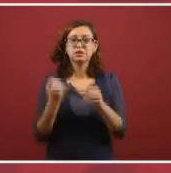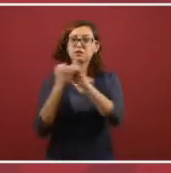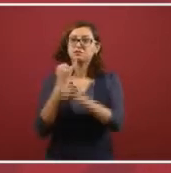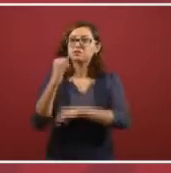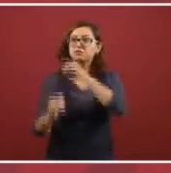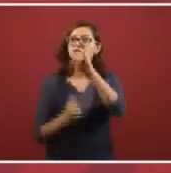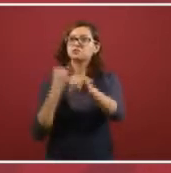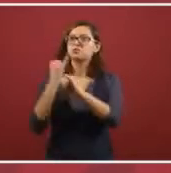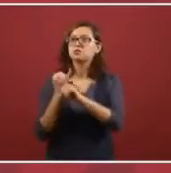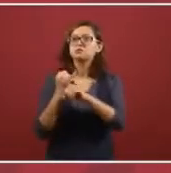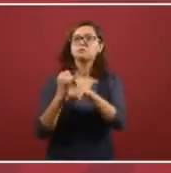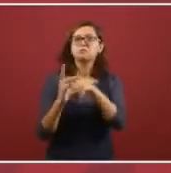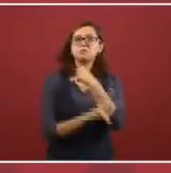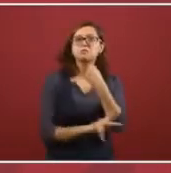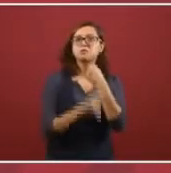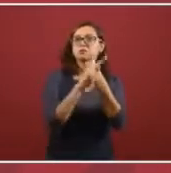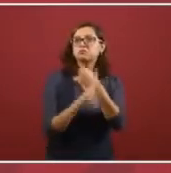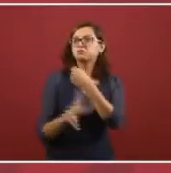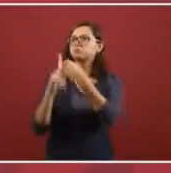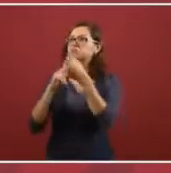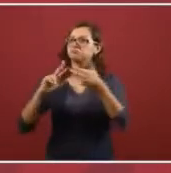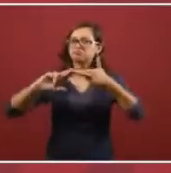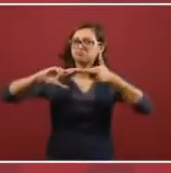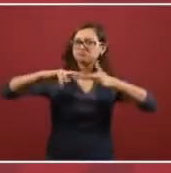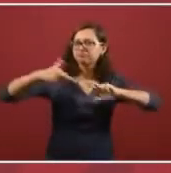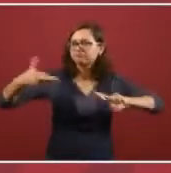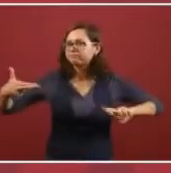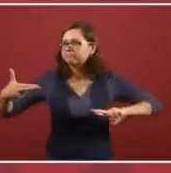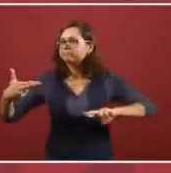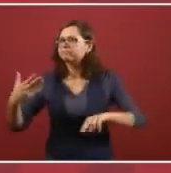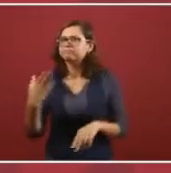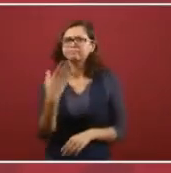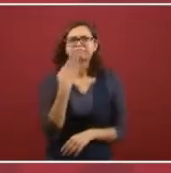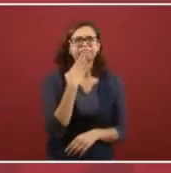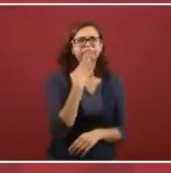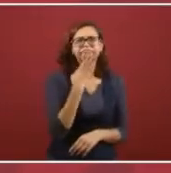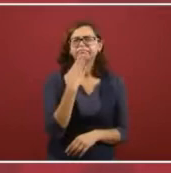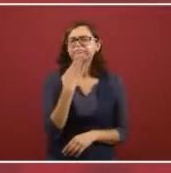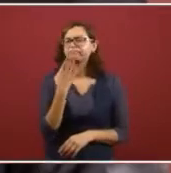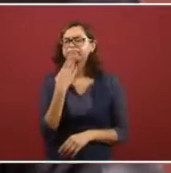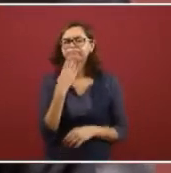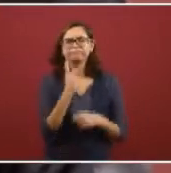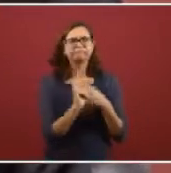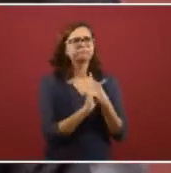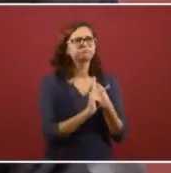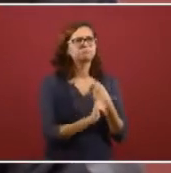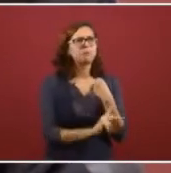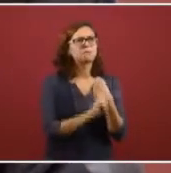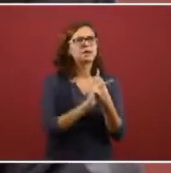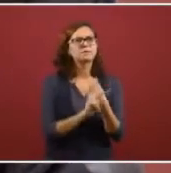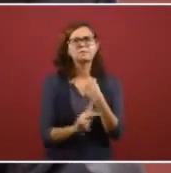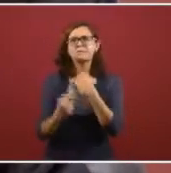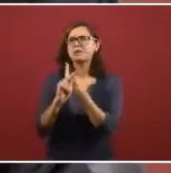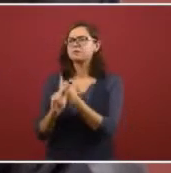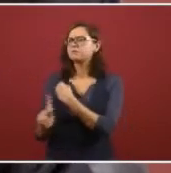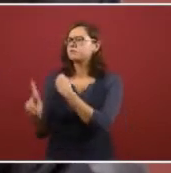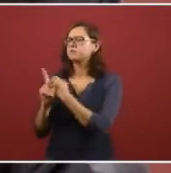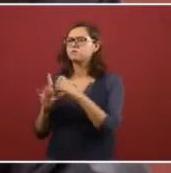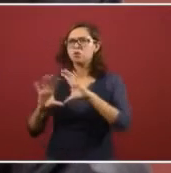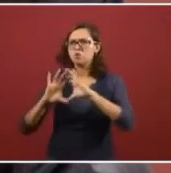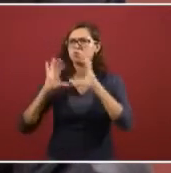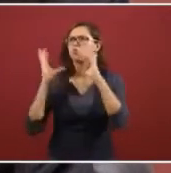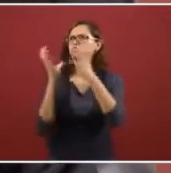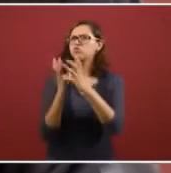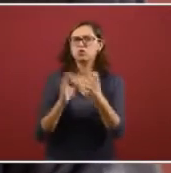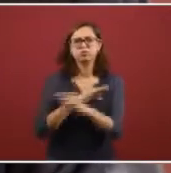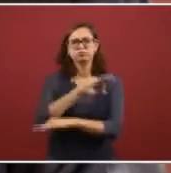So, uh, international relations are good with all the countries, and all